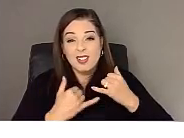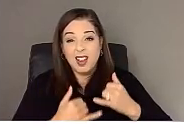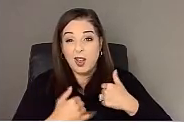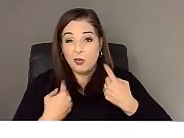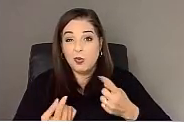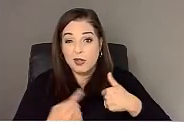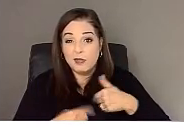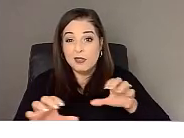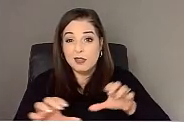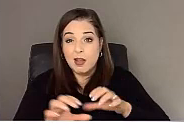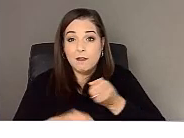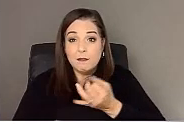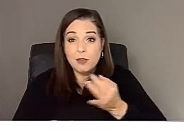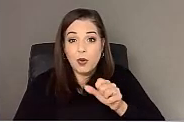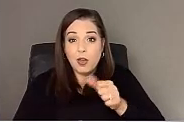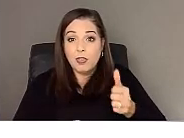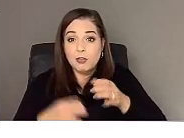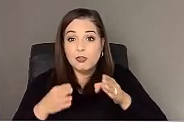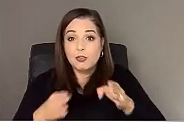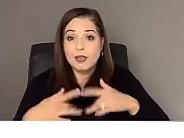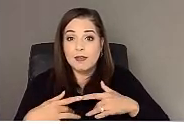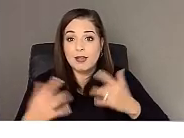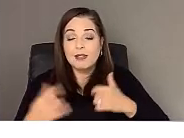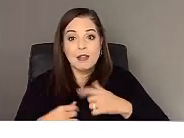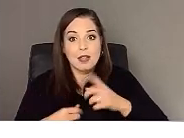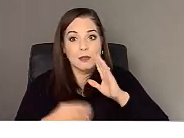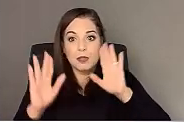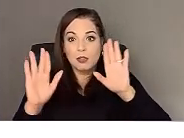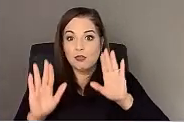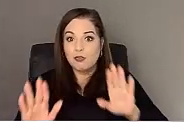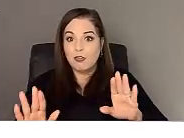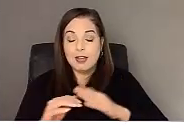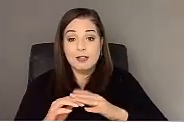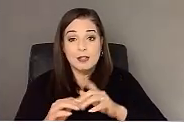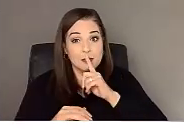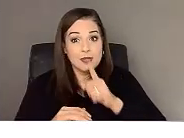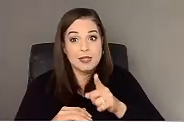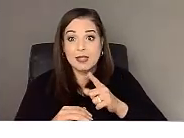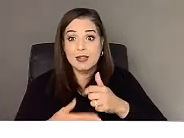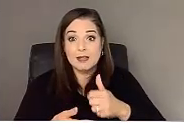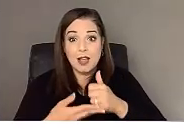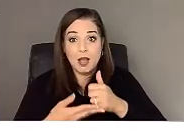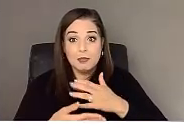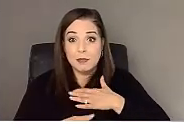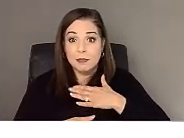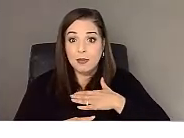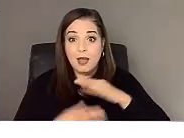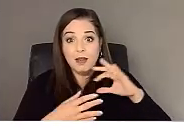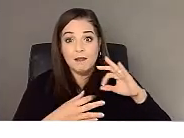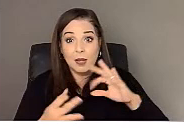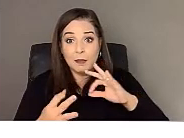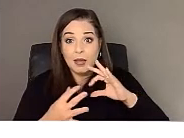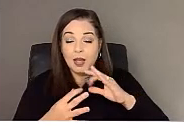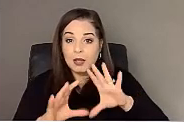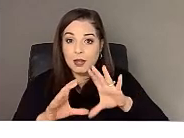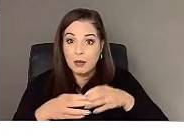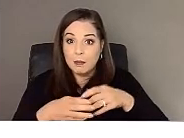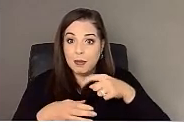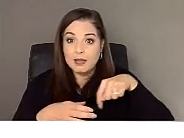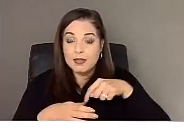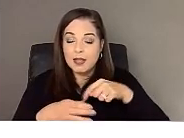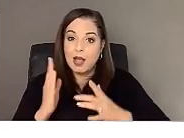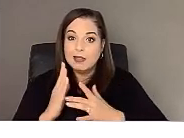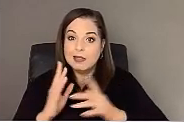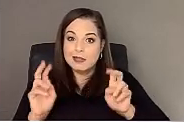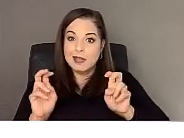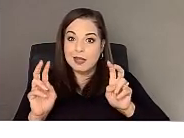it's also created a lot of discussion and feedback in my own cell because I am, um, technically I'm a satellite